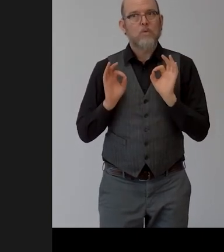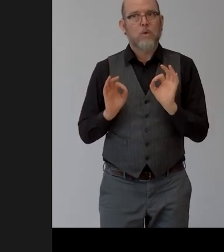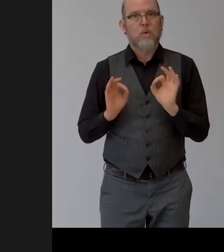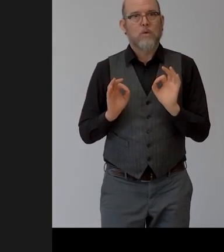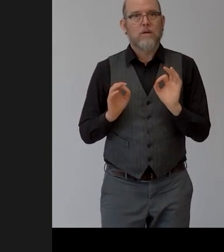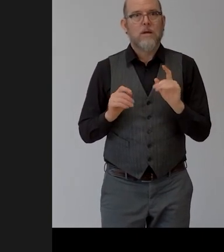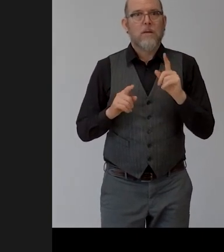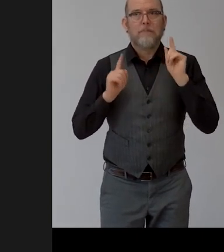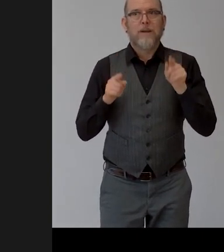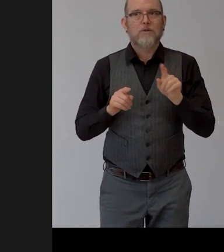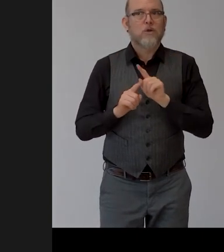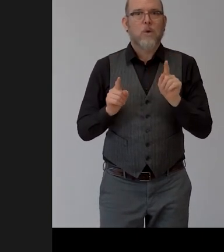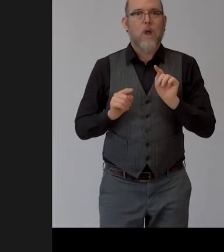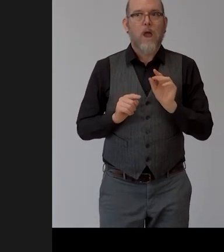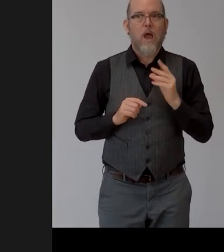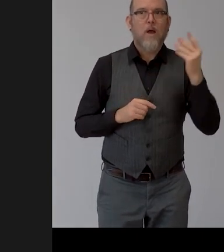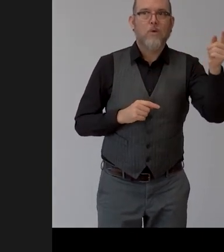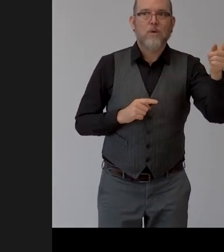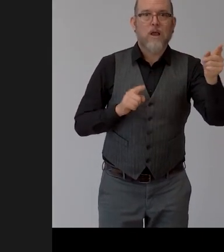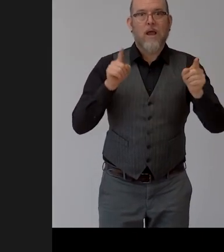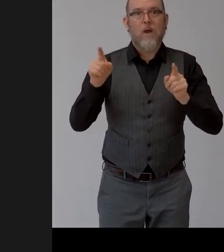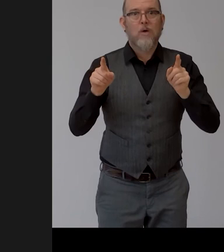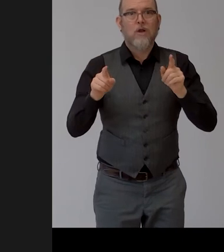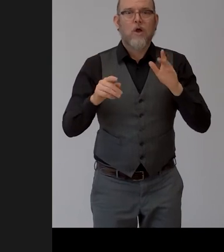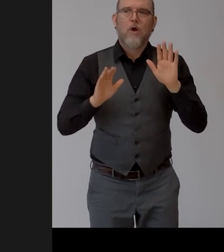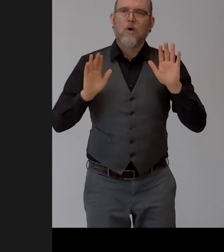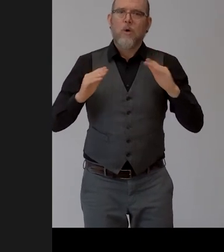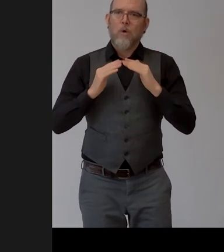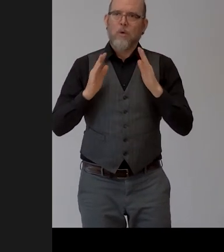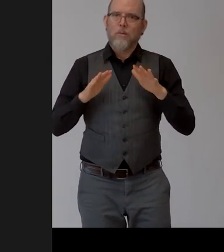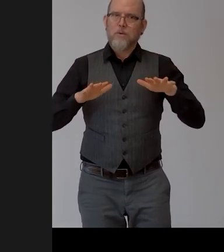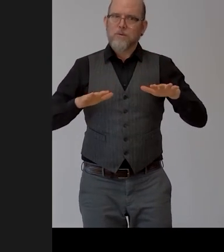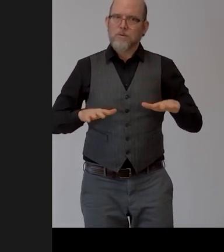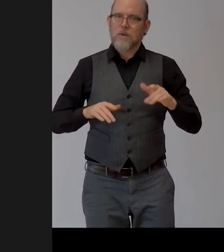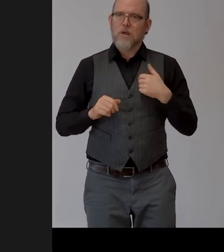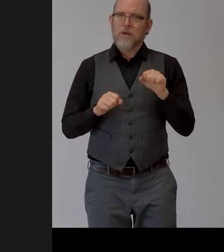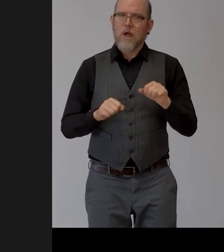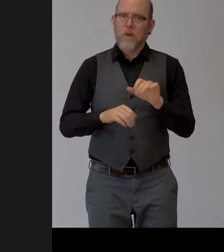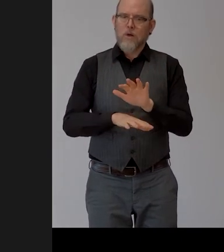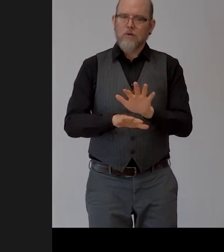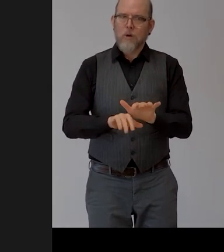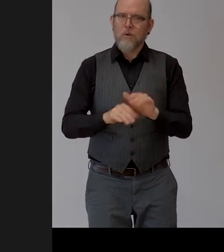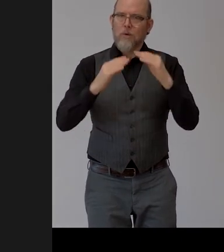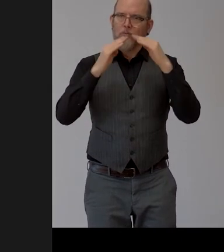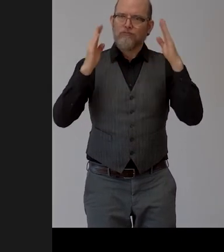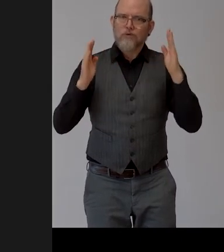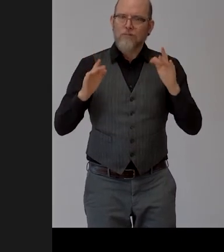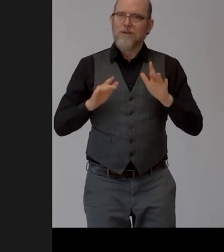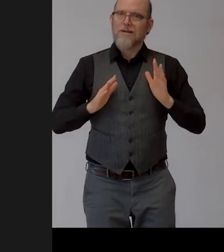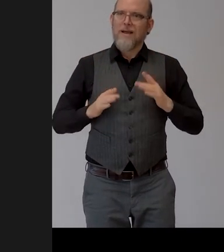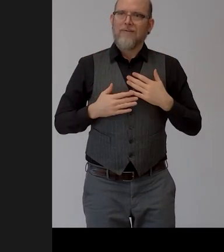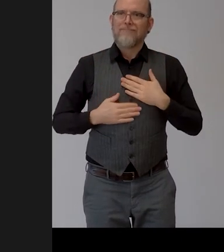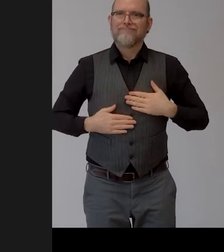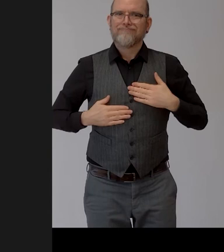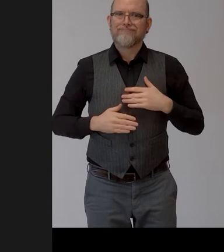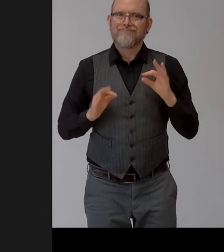go out to work uh to work they can do everything from the computer so if they get if they have uh a day with with